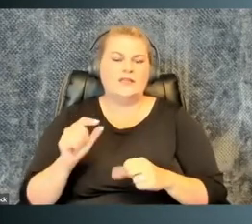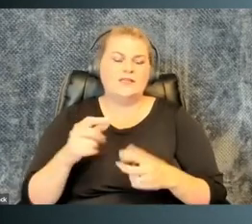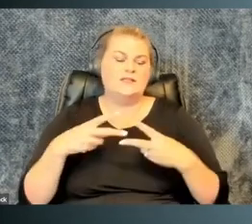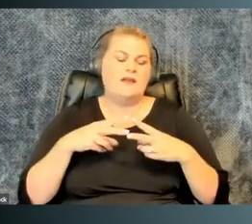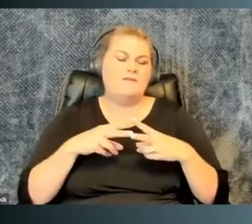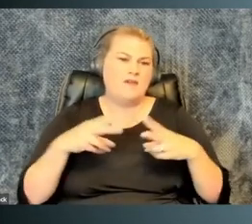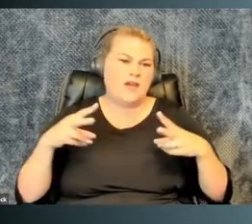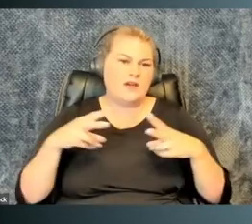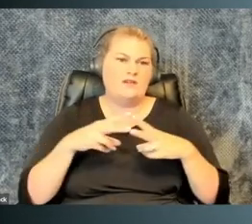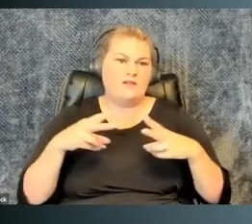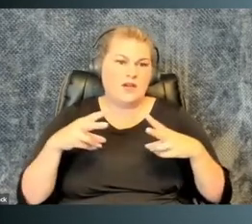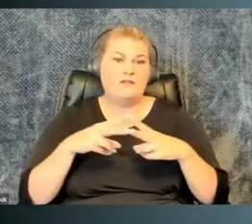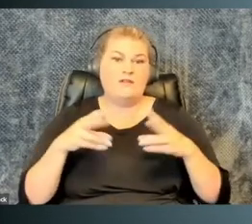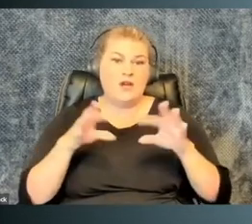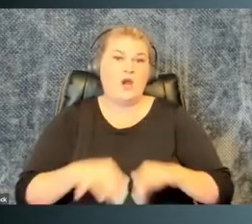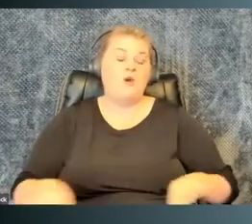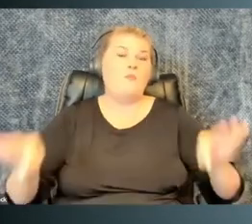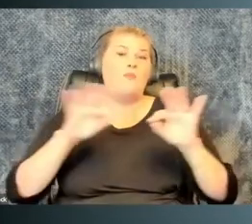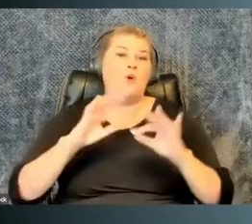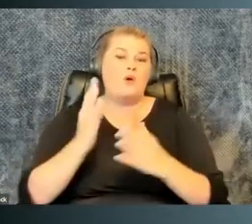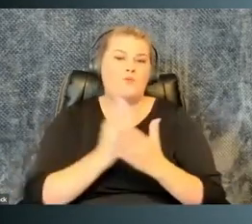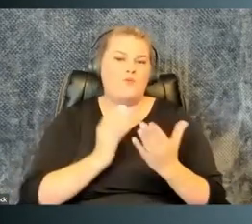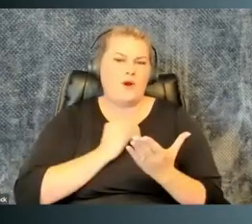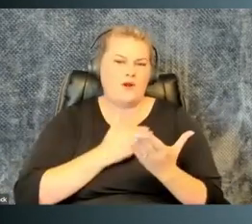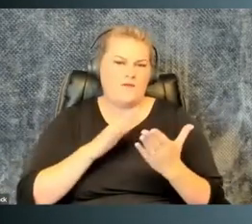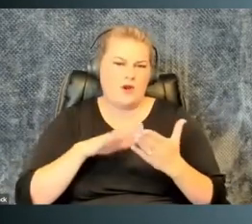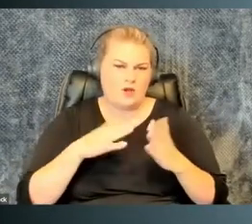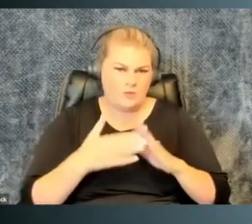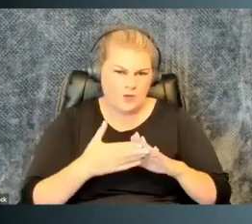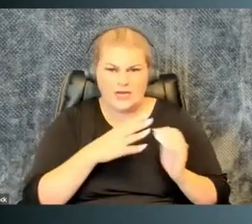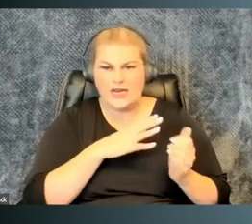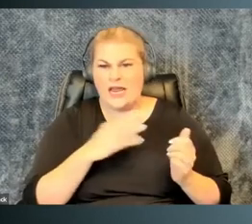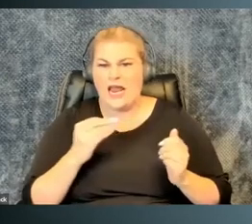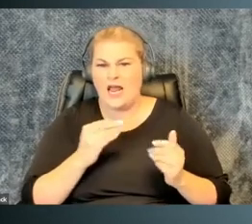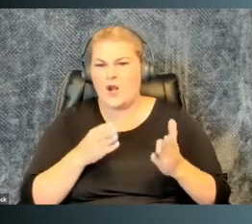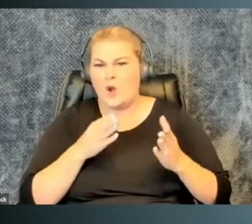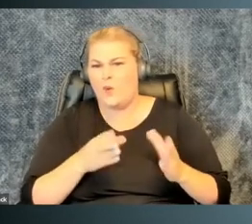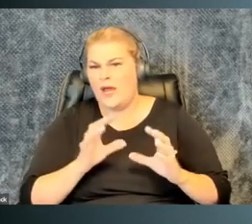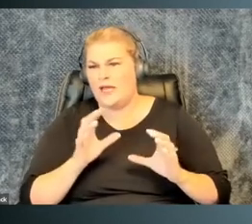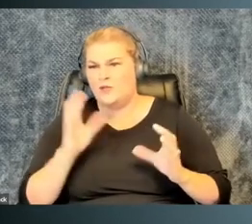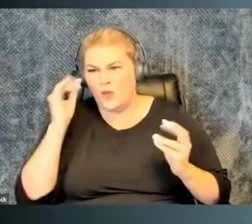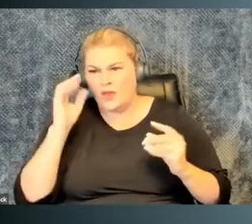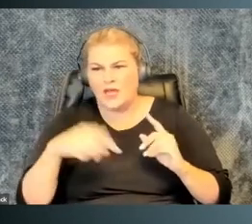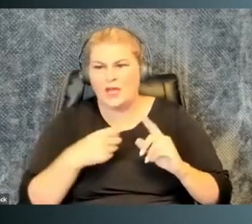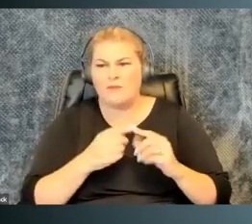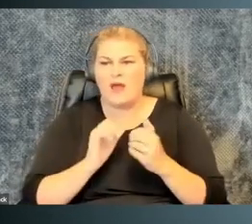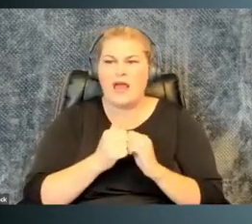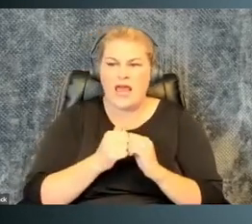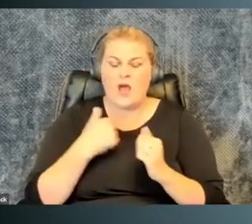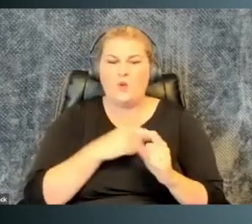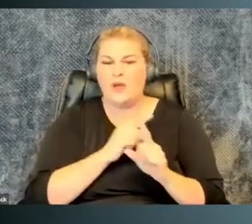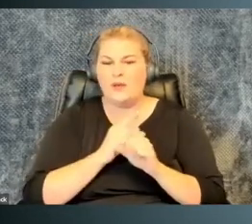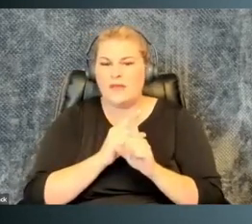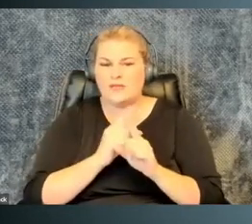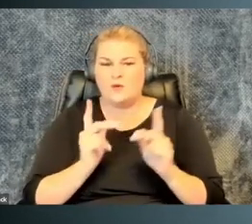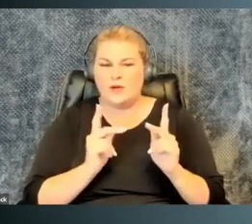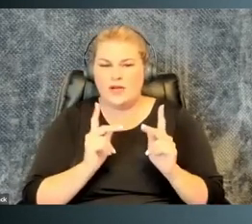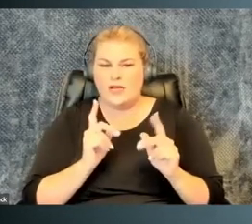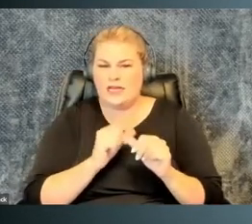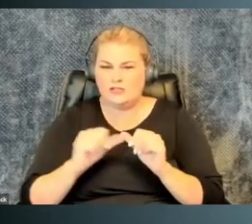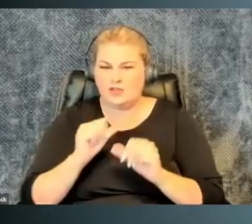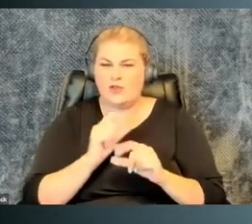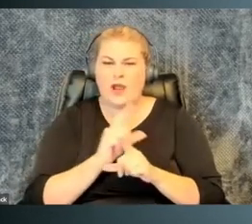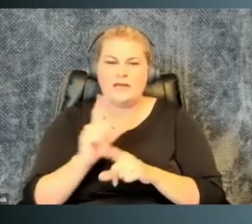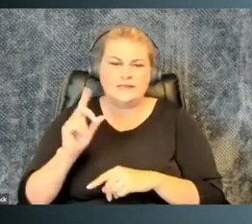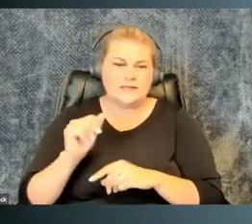newly hostile to you, this is an incredibly important part of our community and a way to think about how we mentor